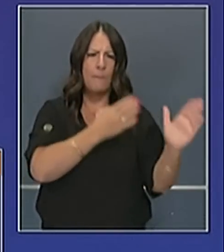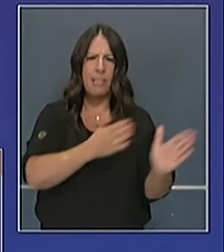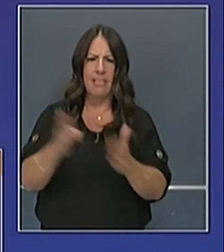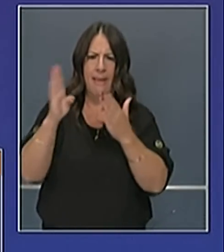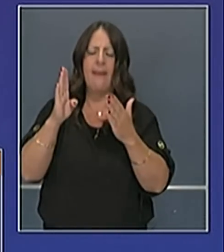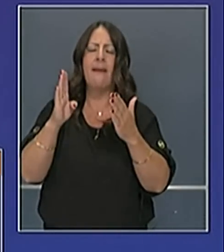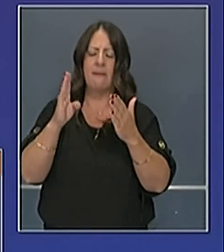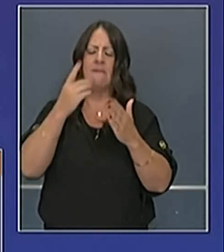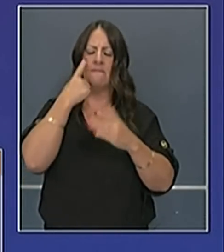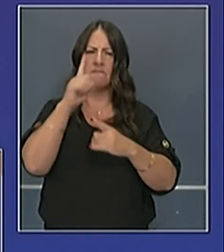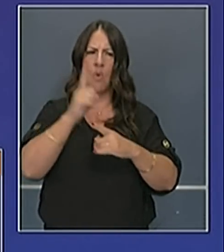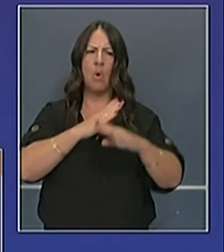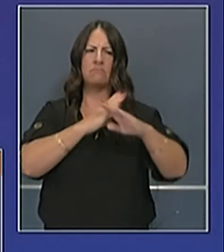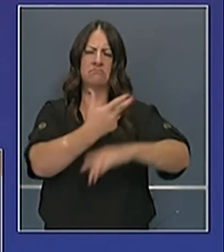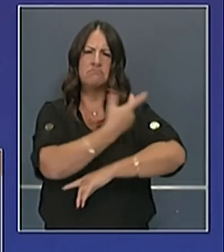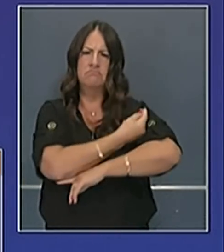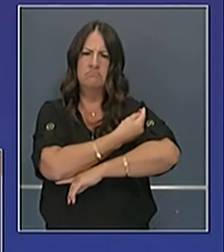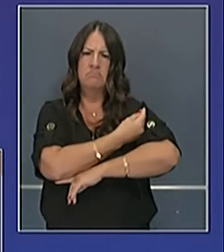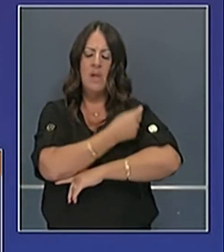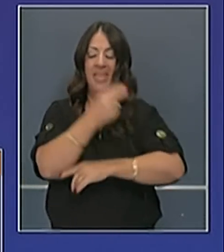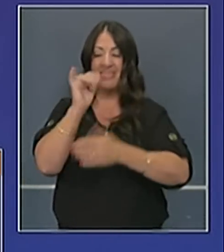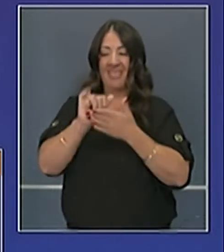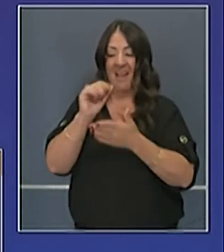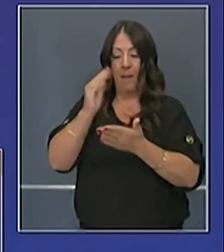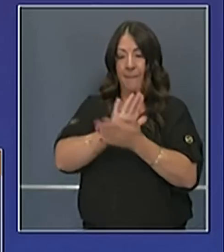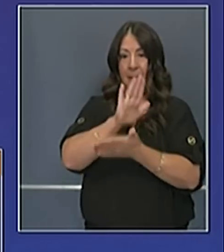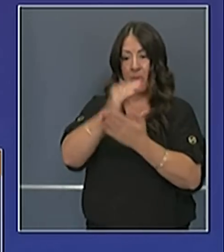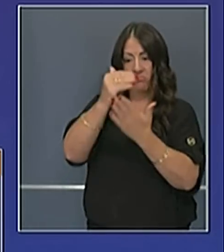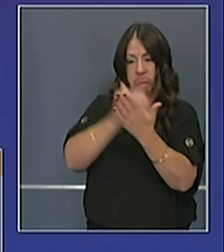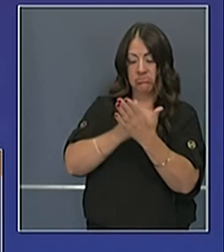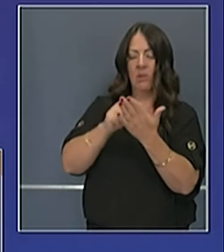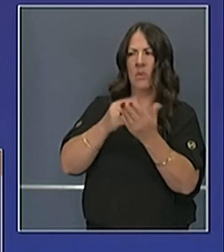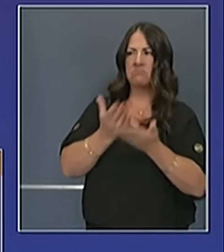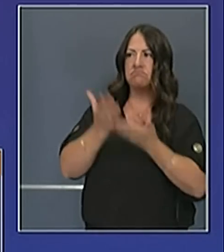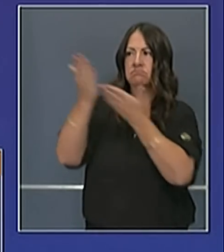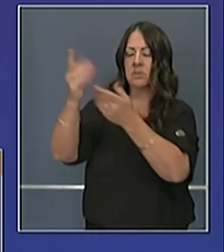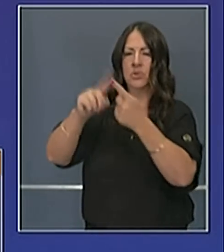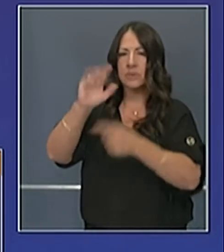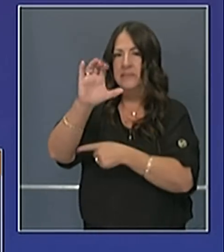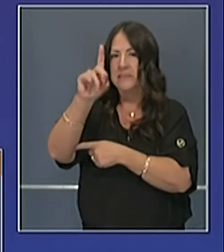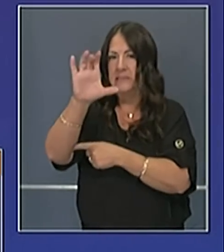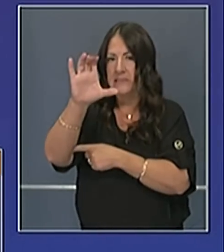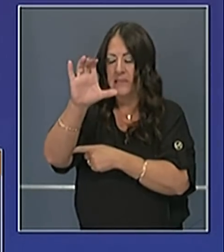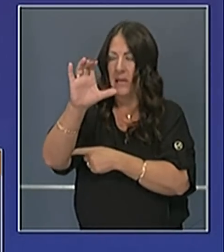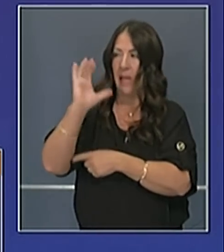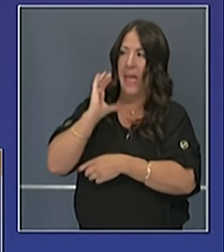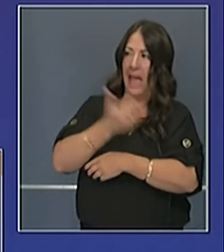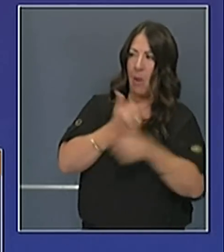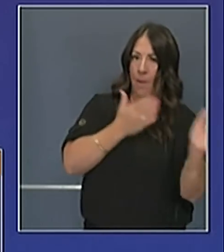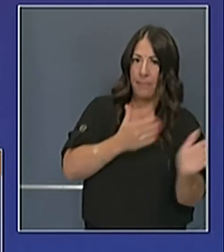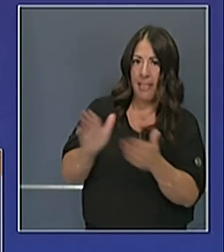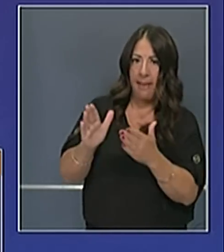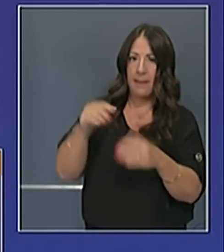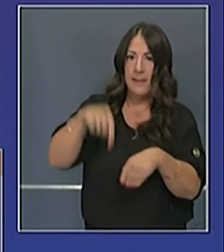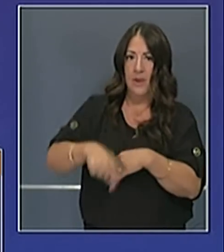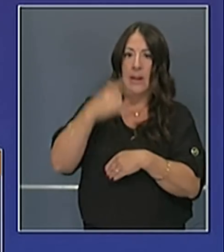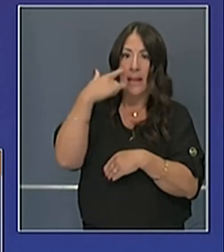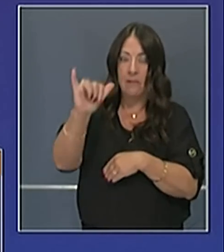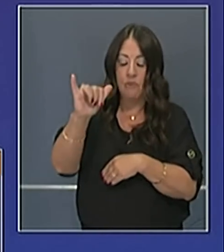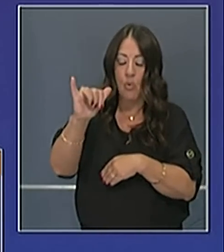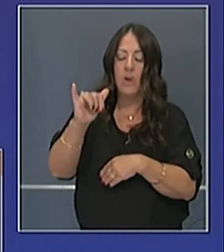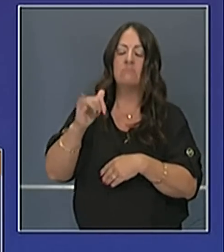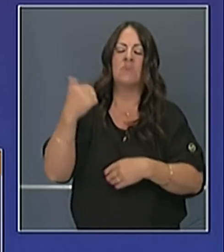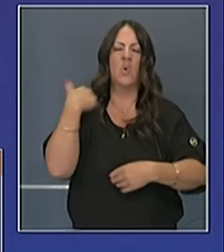we submitted to the CDC last week. In return for submitting the vaccine plan, the state was afforded